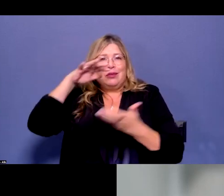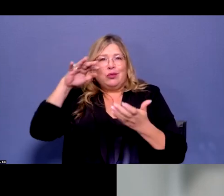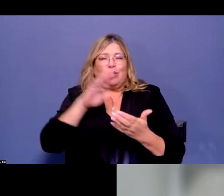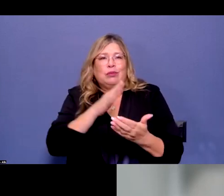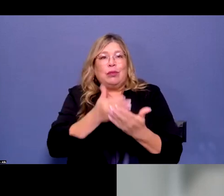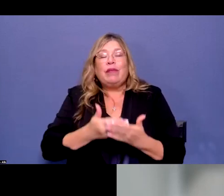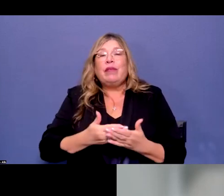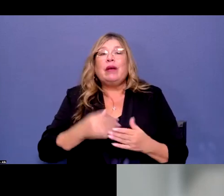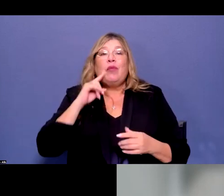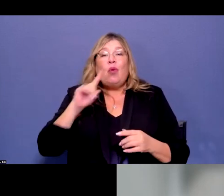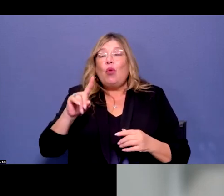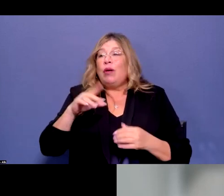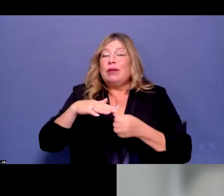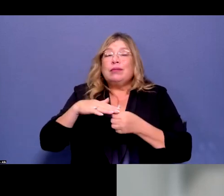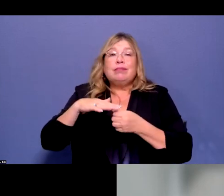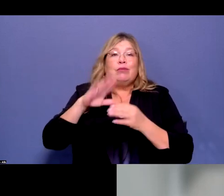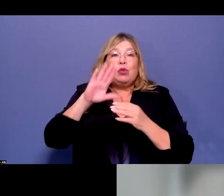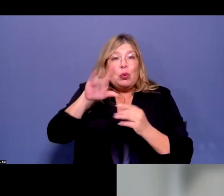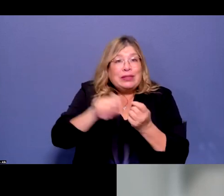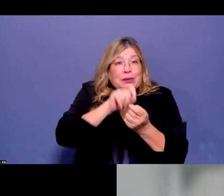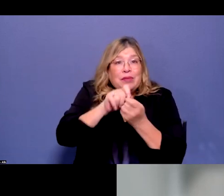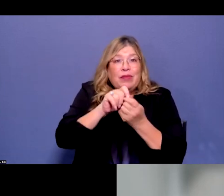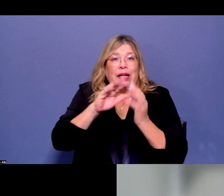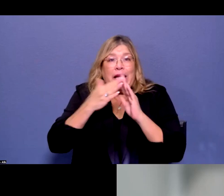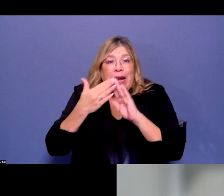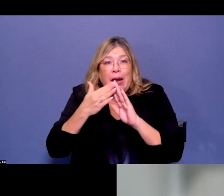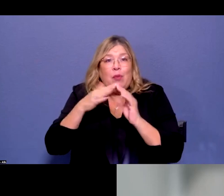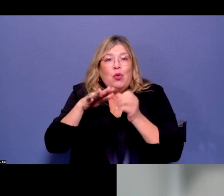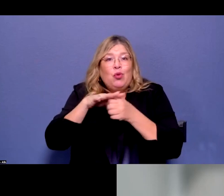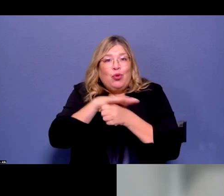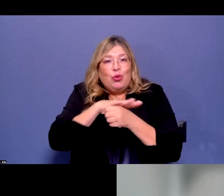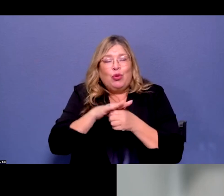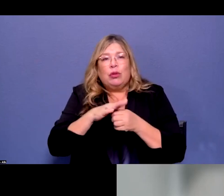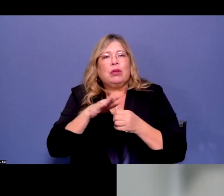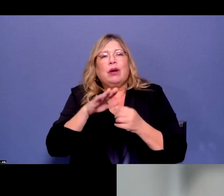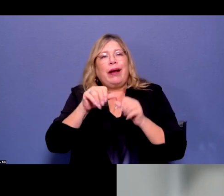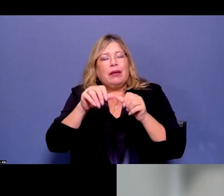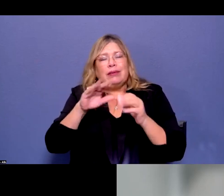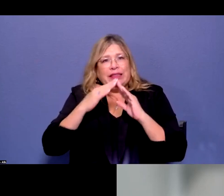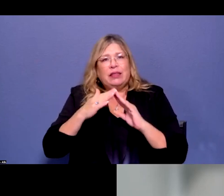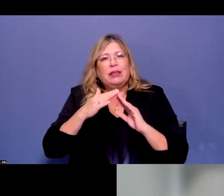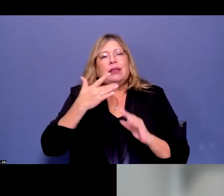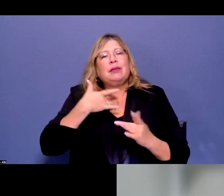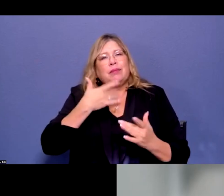town, city-specific impacts, I'll refer you to the Weather Service out of San Francisco.